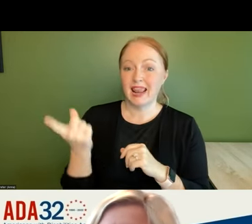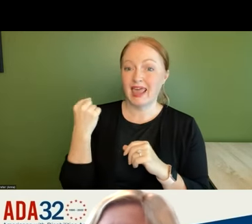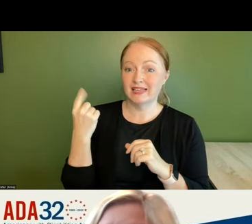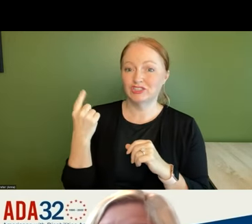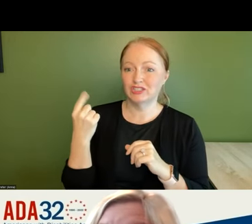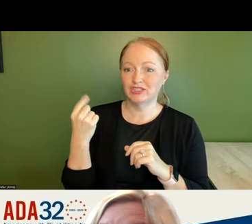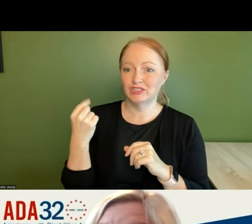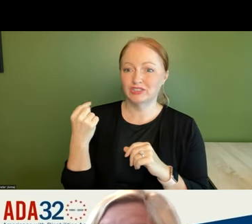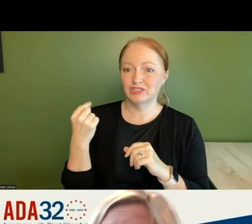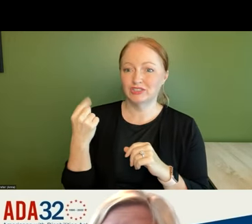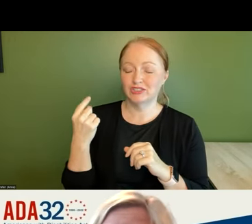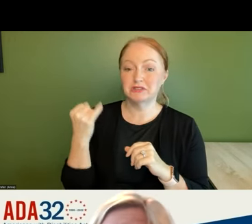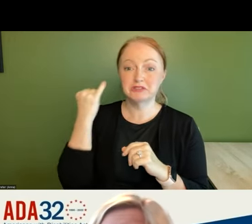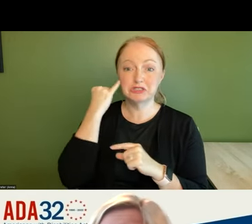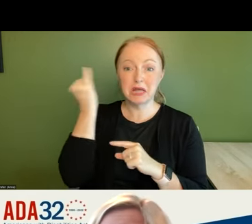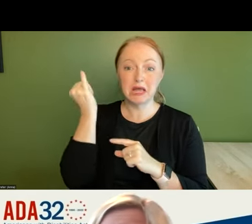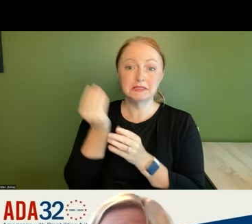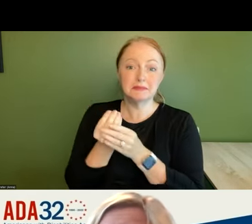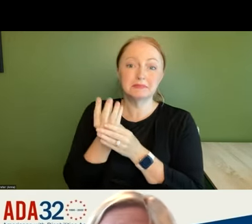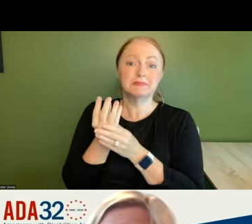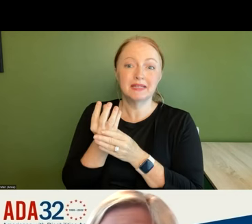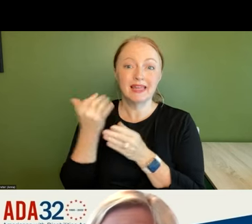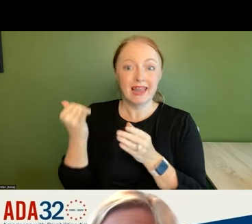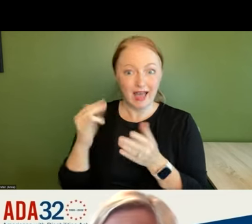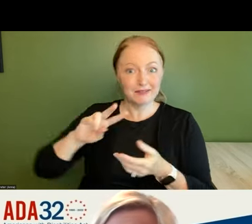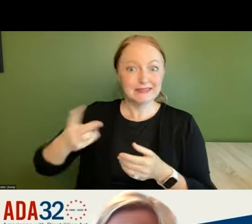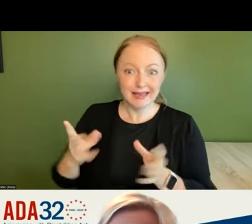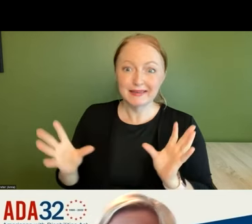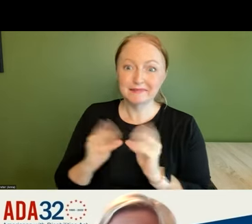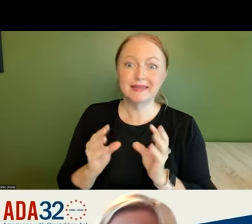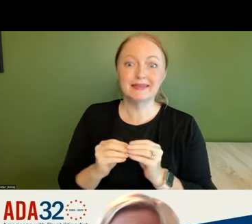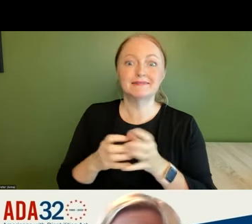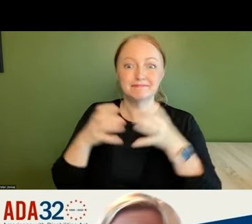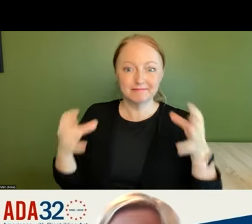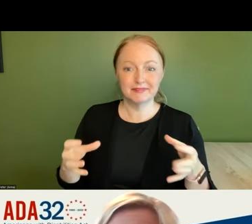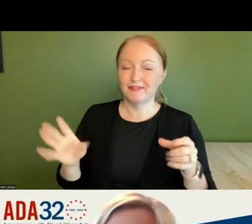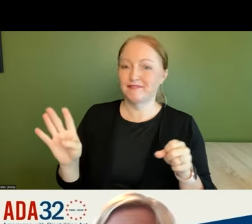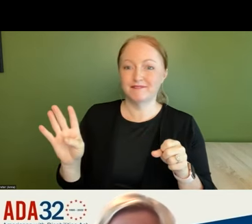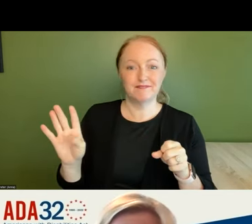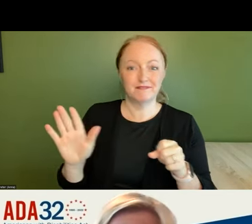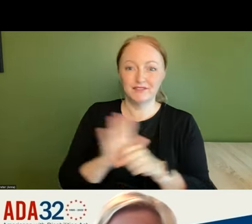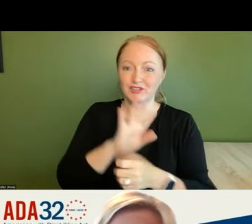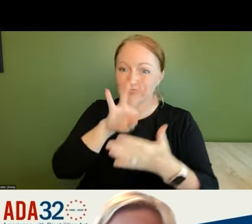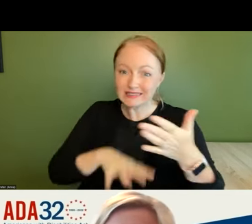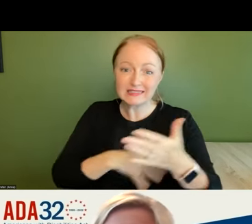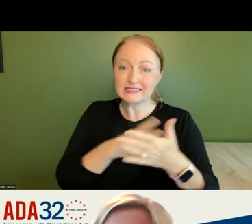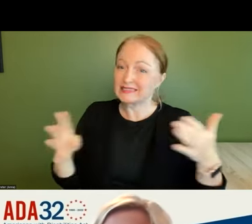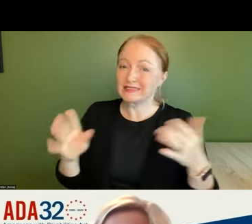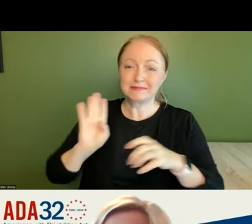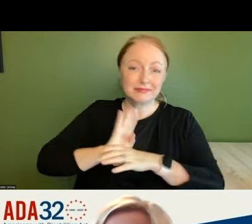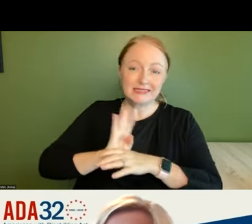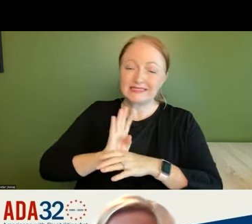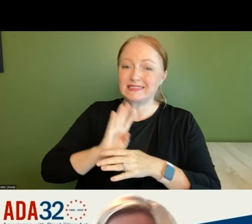was it was but an idea and now we're at our in our second meeting with a full roster uh packed agenda